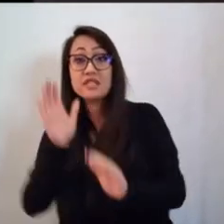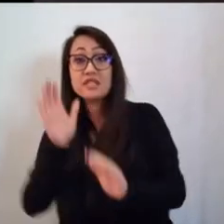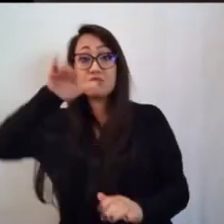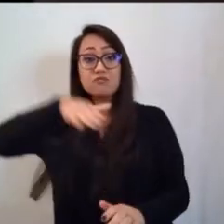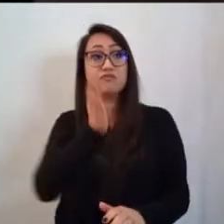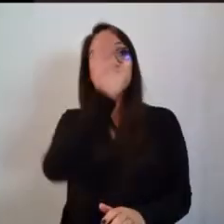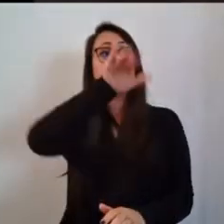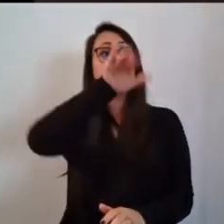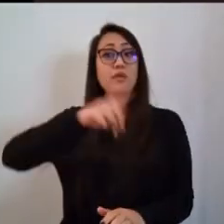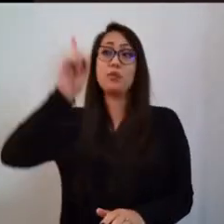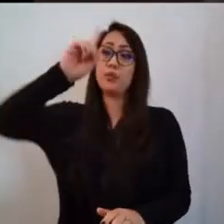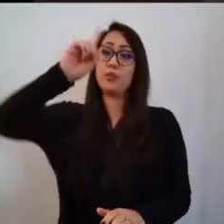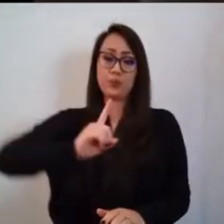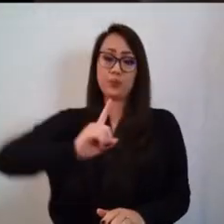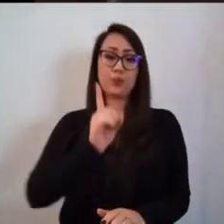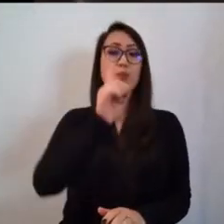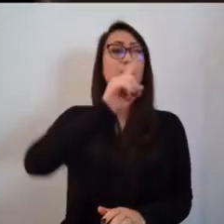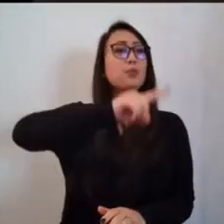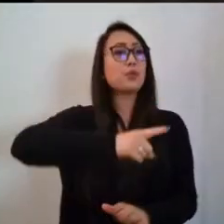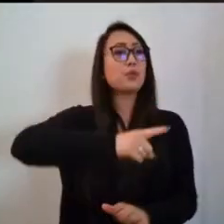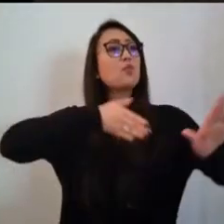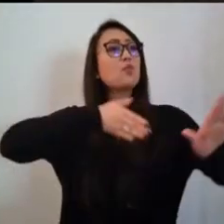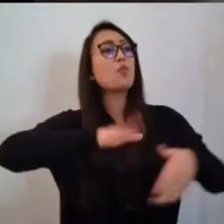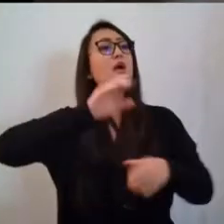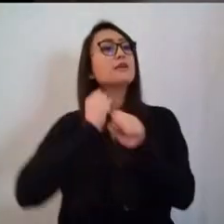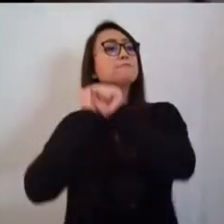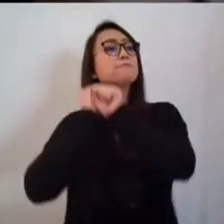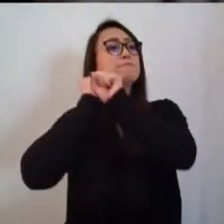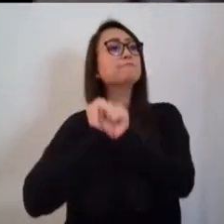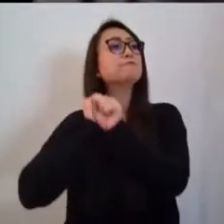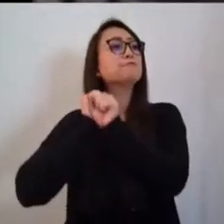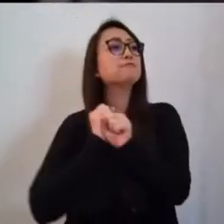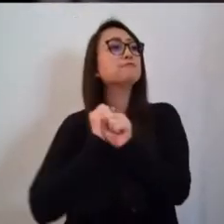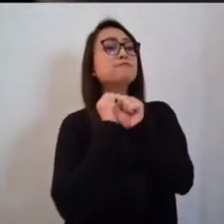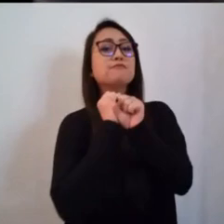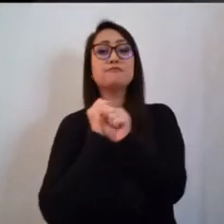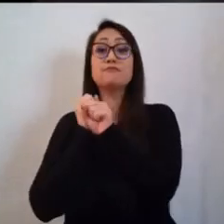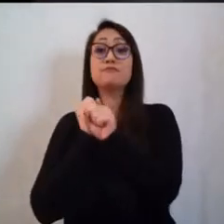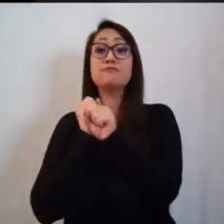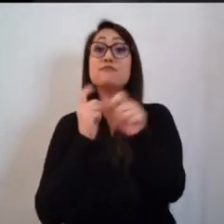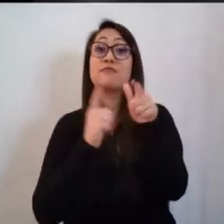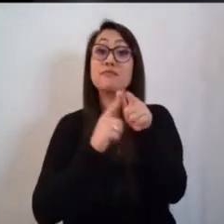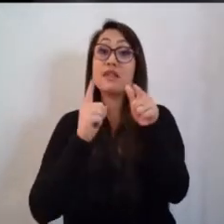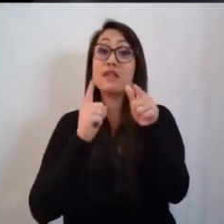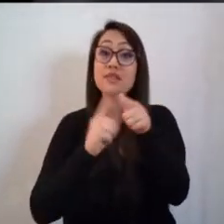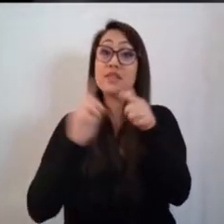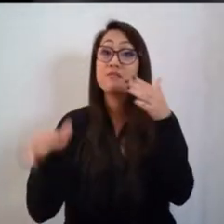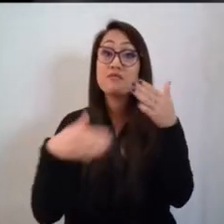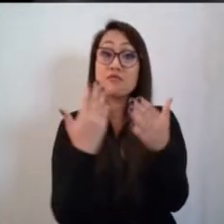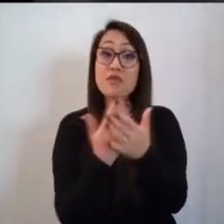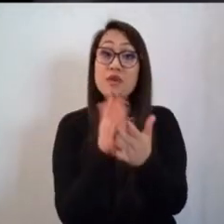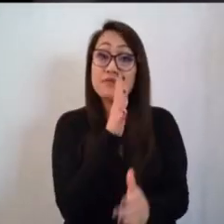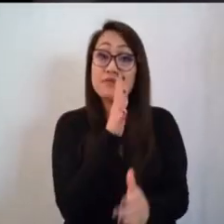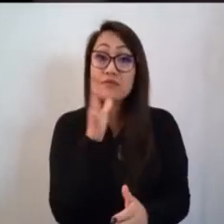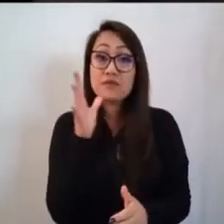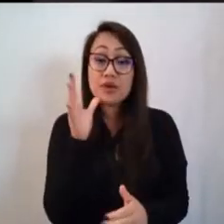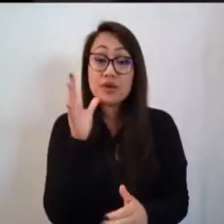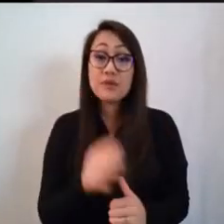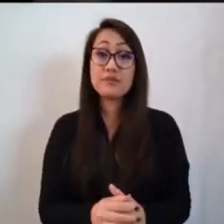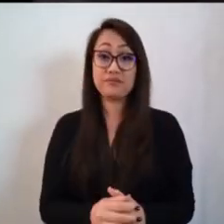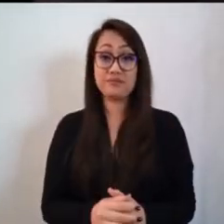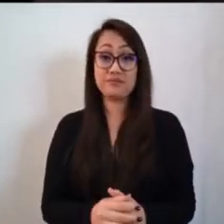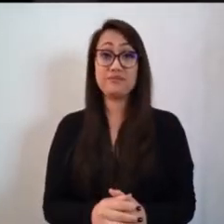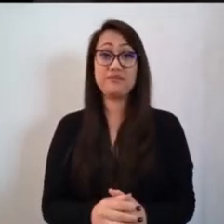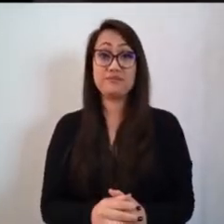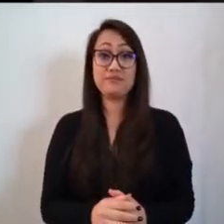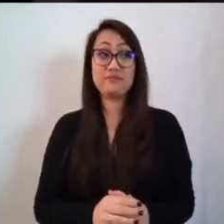through valleys, by streams, until tenha- came to his farm, and his son,